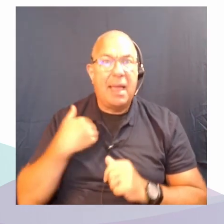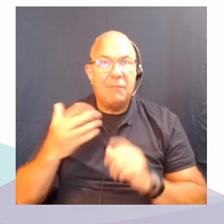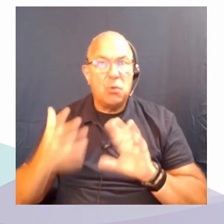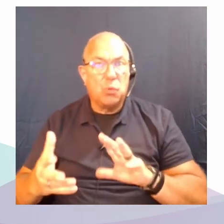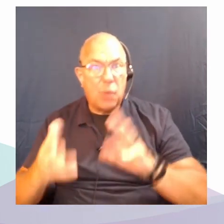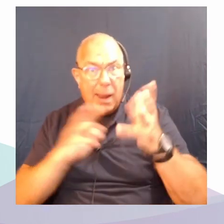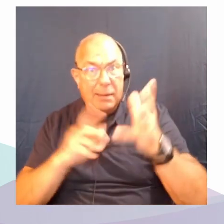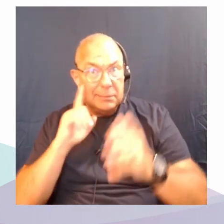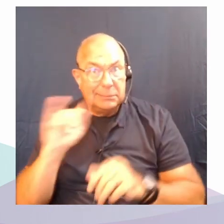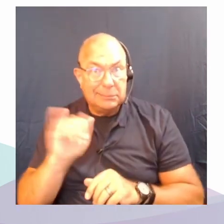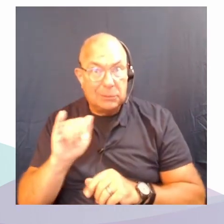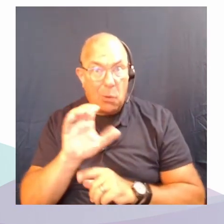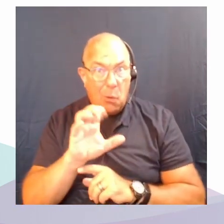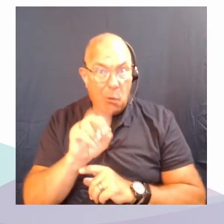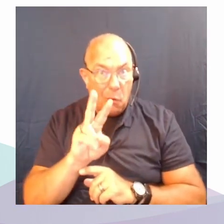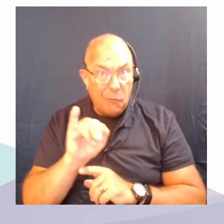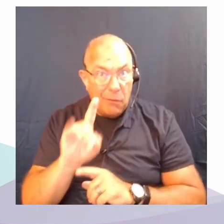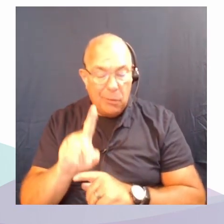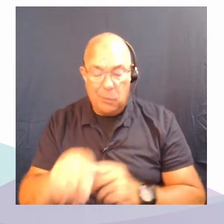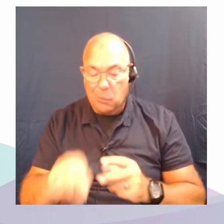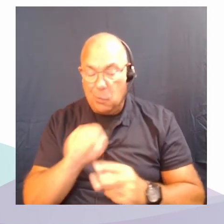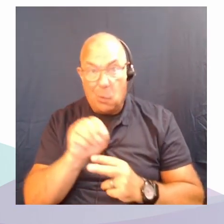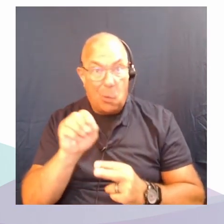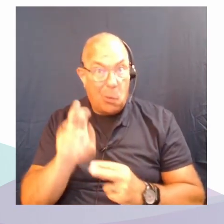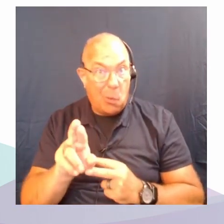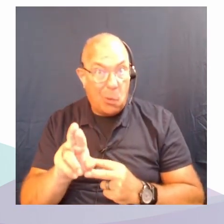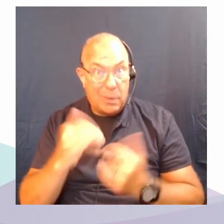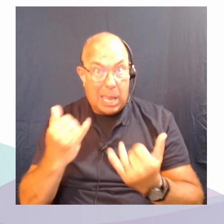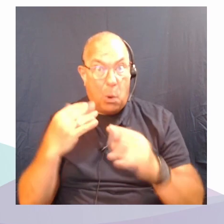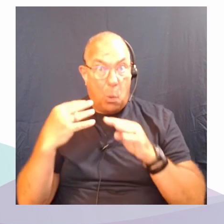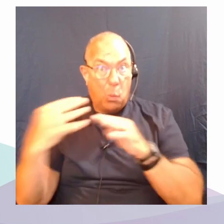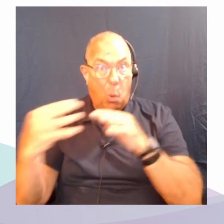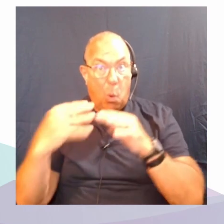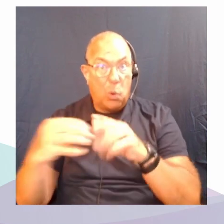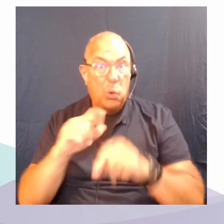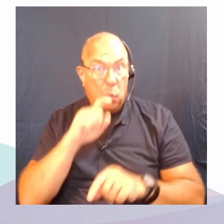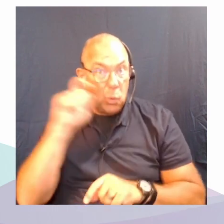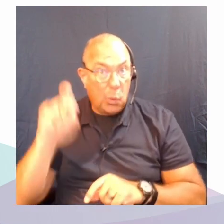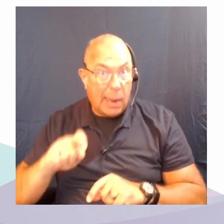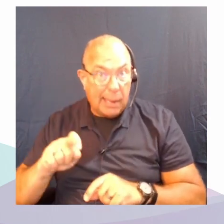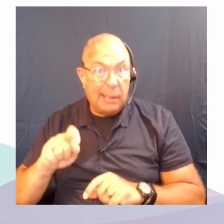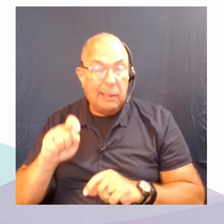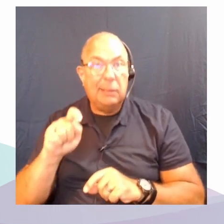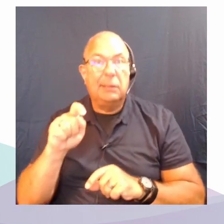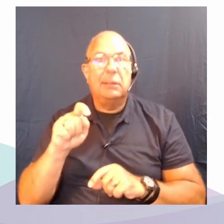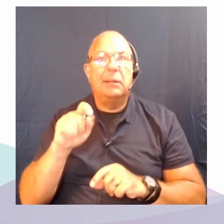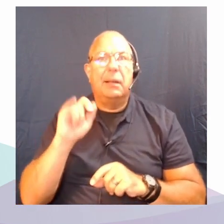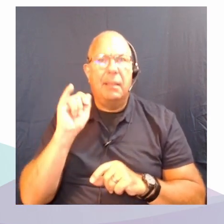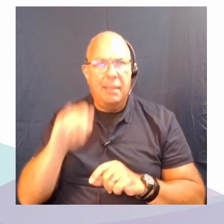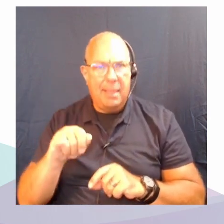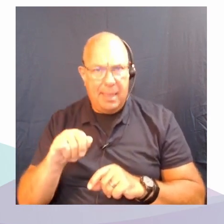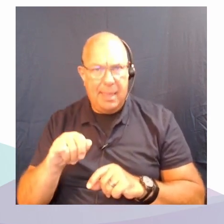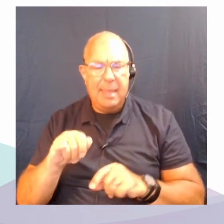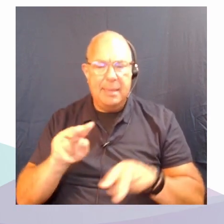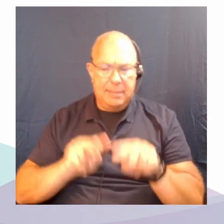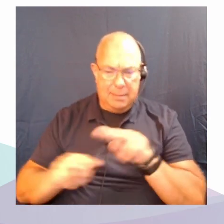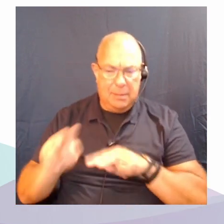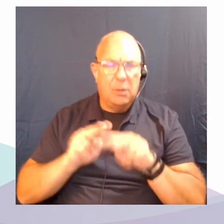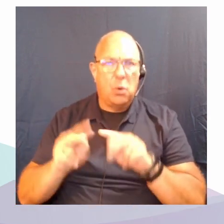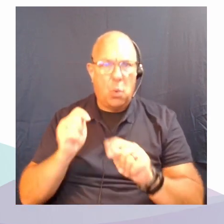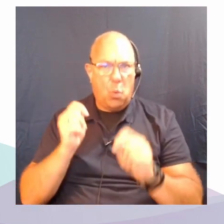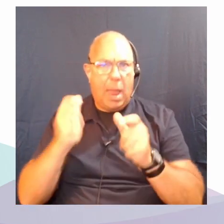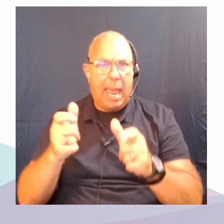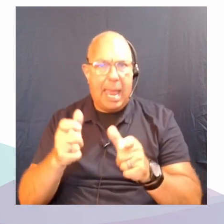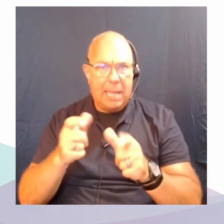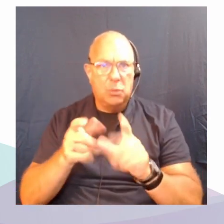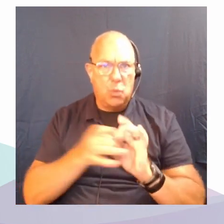or I would say the current war in Ukraine, it does get figured very quickly in relationship to climate change or to